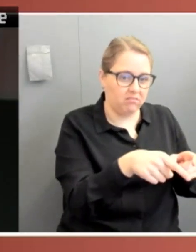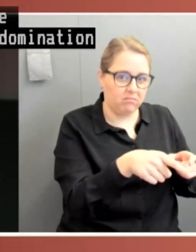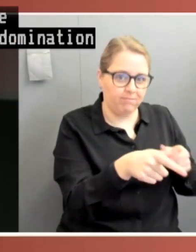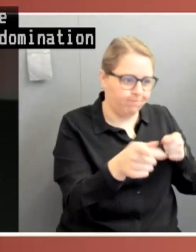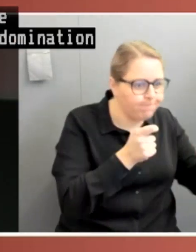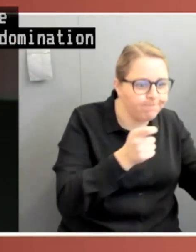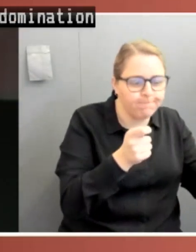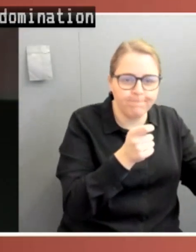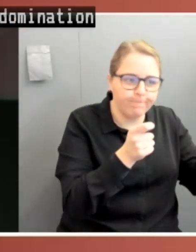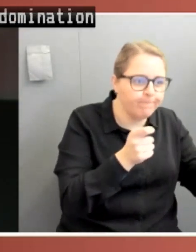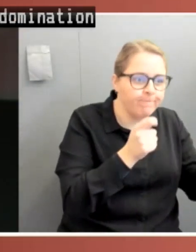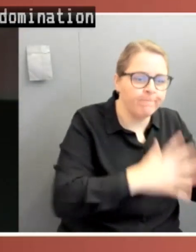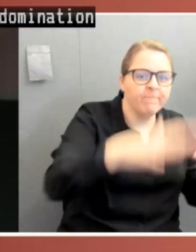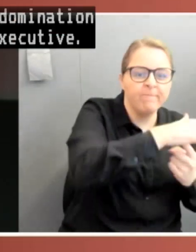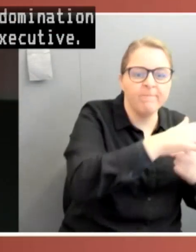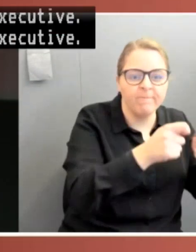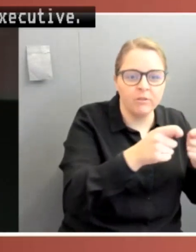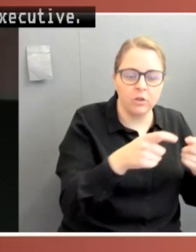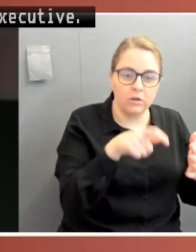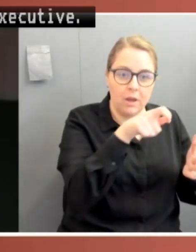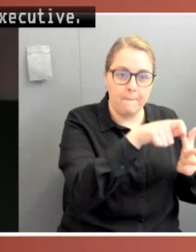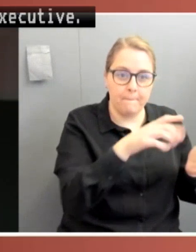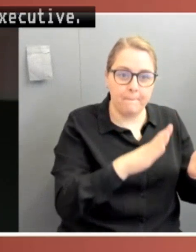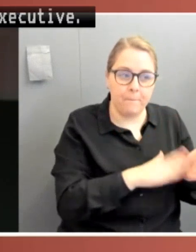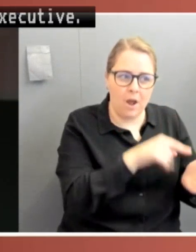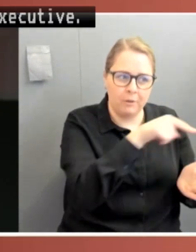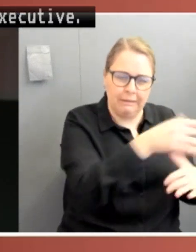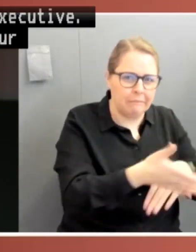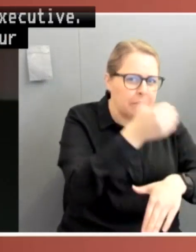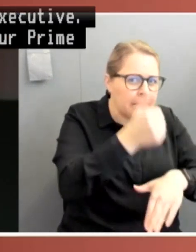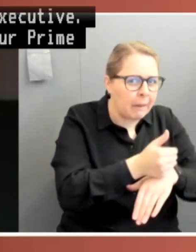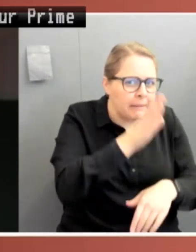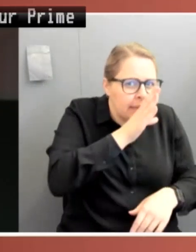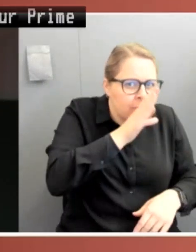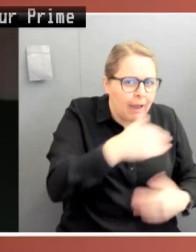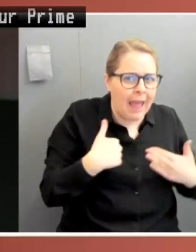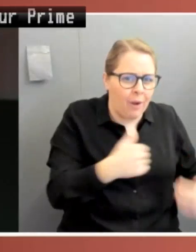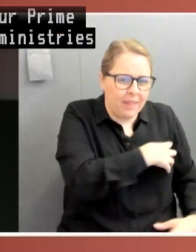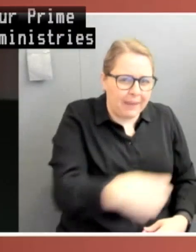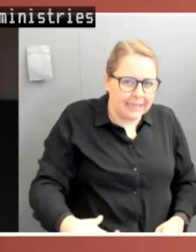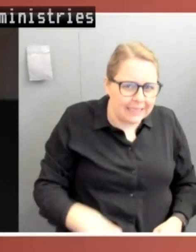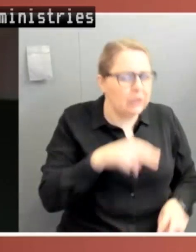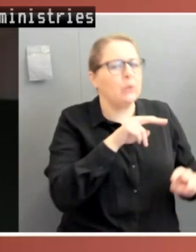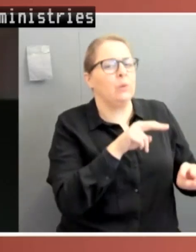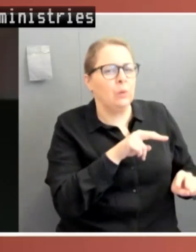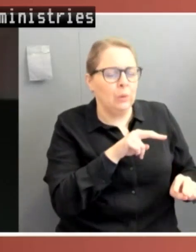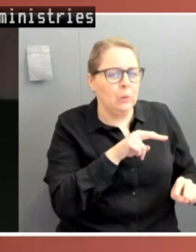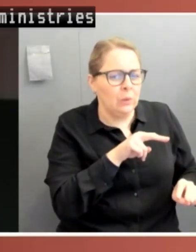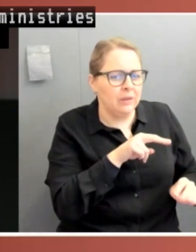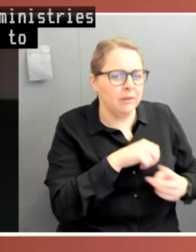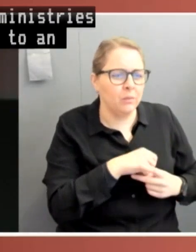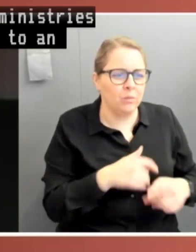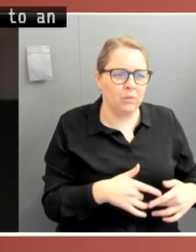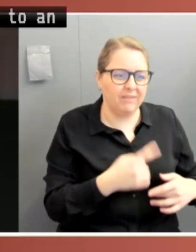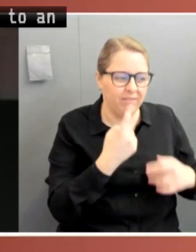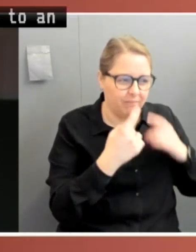the fact that our Prime Minister assumed multiple ministries in secret goes and extends to an extreme level, a trend we've seen over a long period of